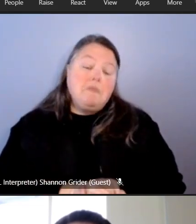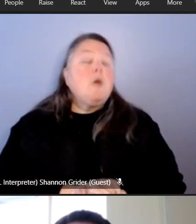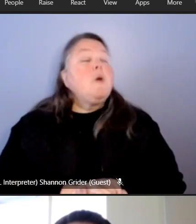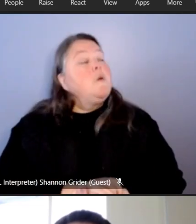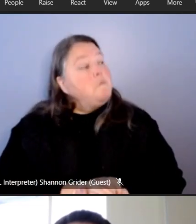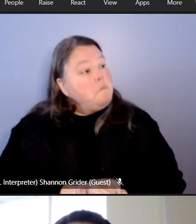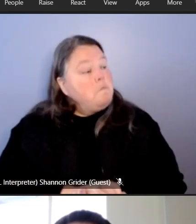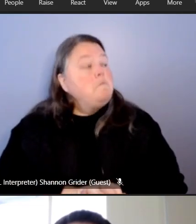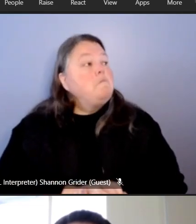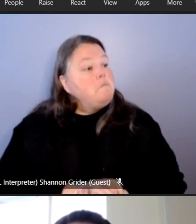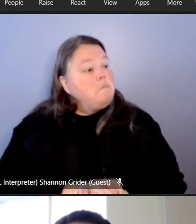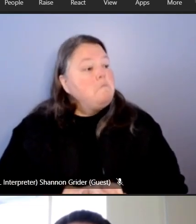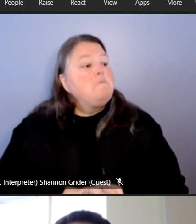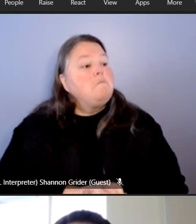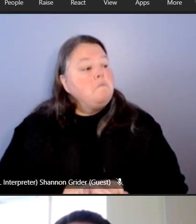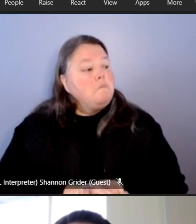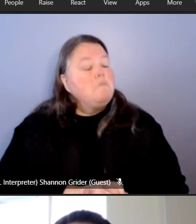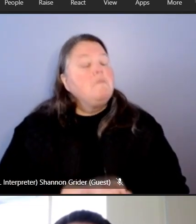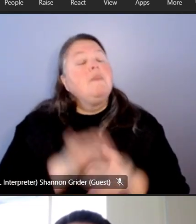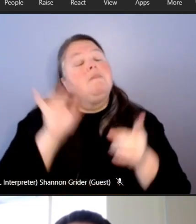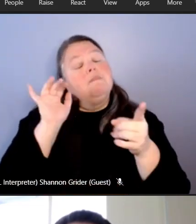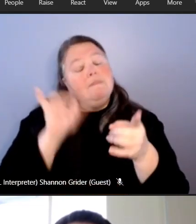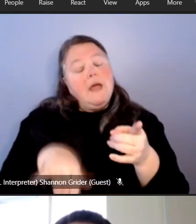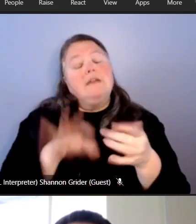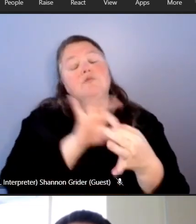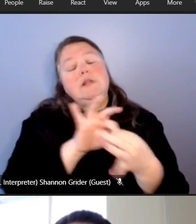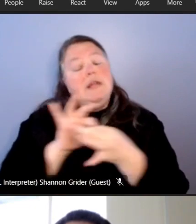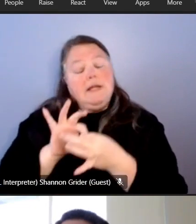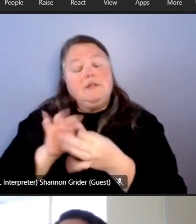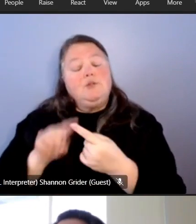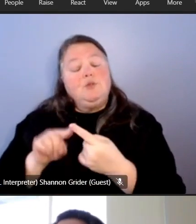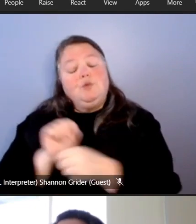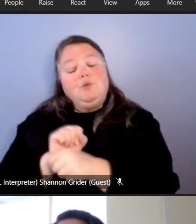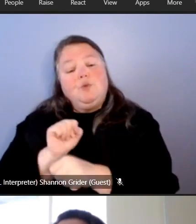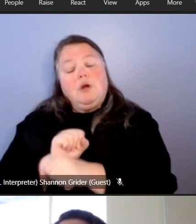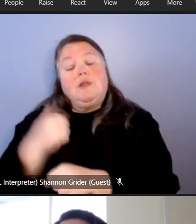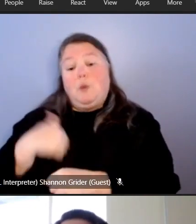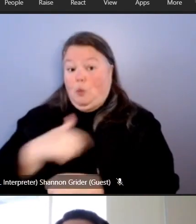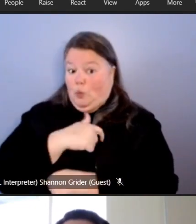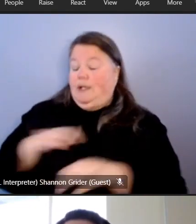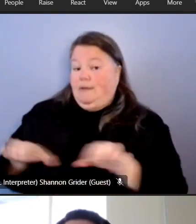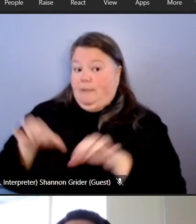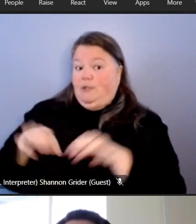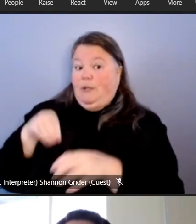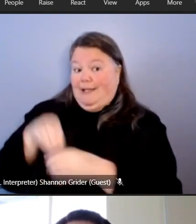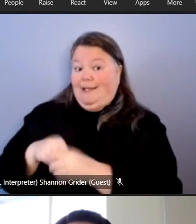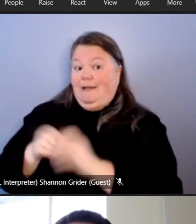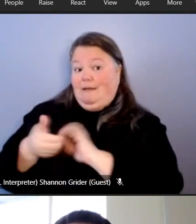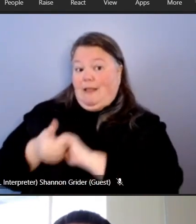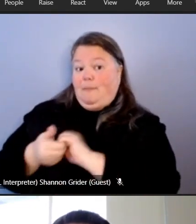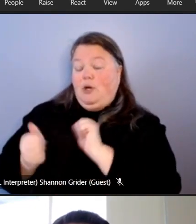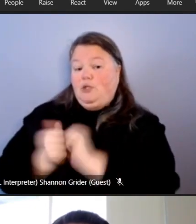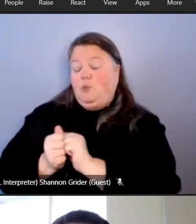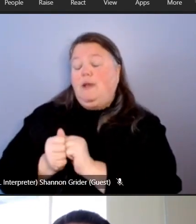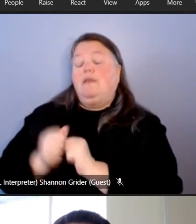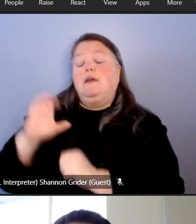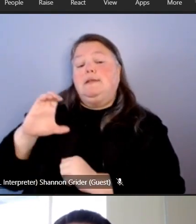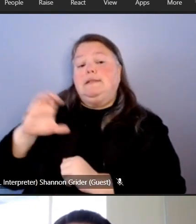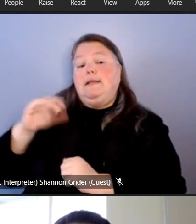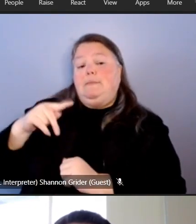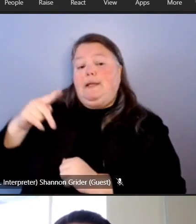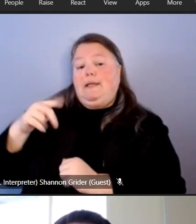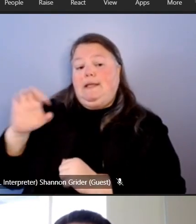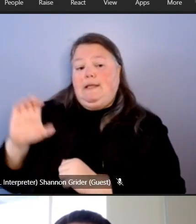-hmm it's related to some work that there's something that um we have been doing in collaboration with the council on post-secondary